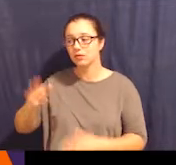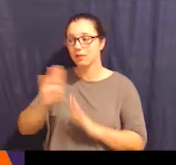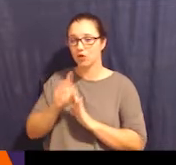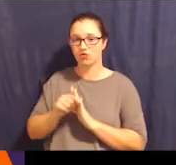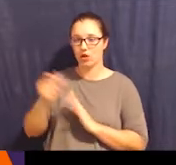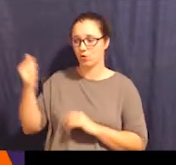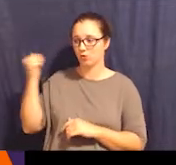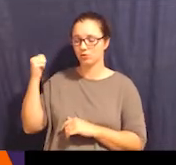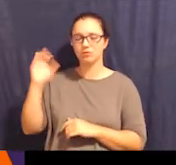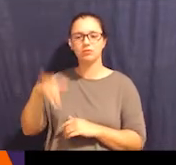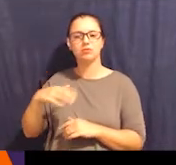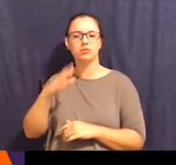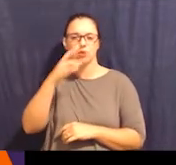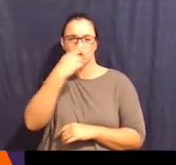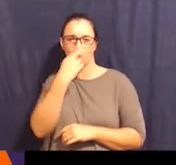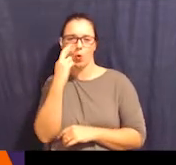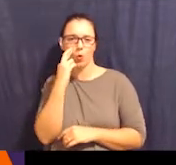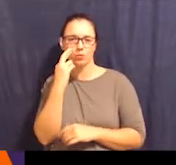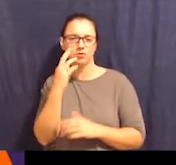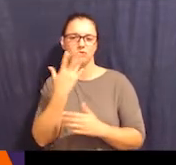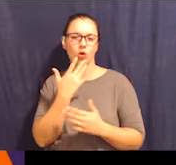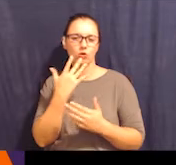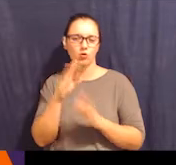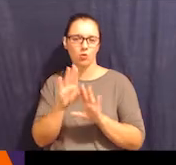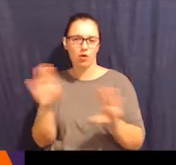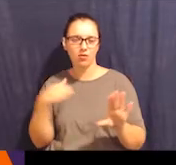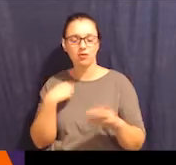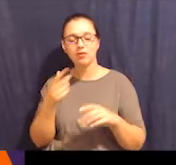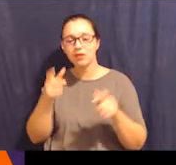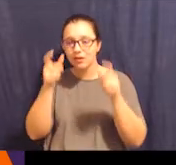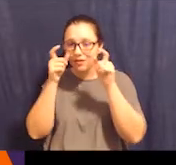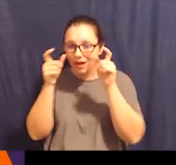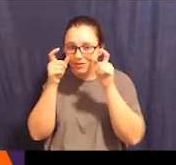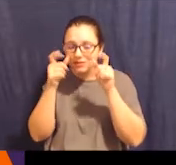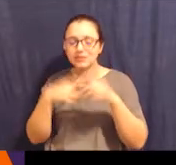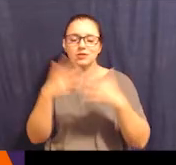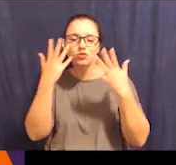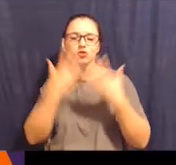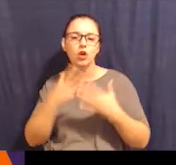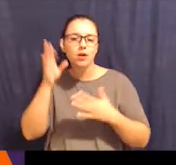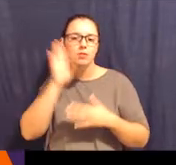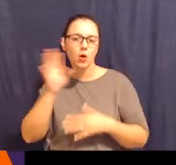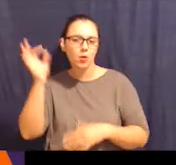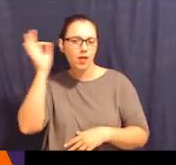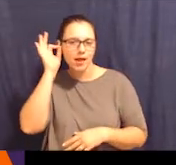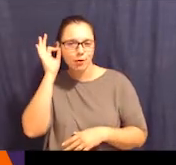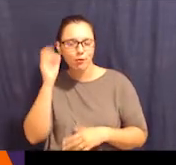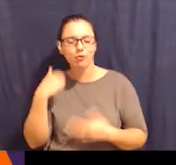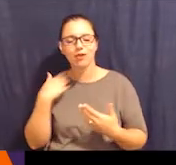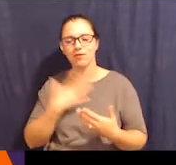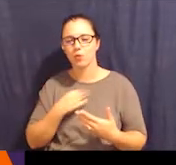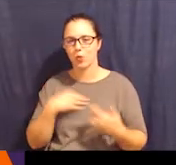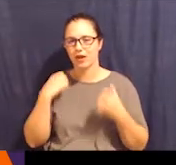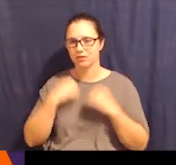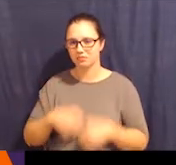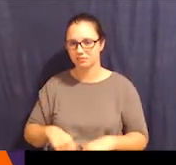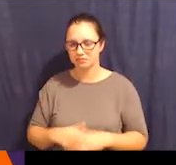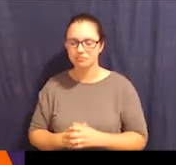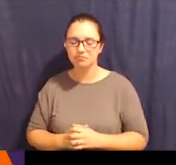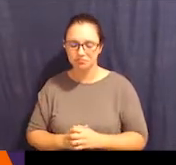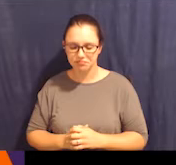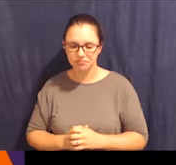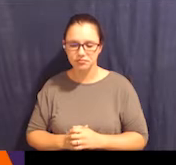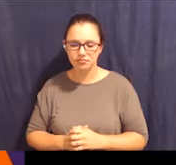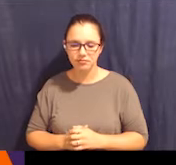is sort of a blank rose-colored wall. I'm wearing glasses, I have dark brown hair, and I'm wearing a white